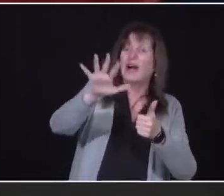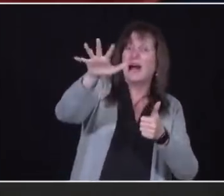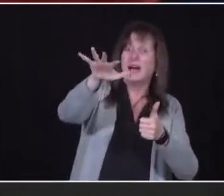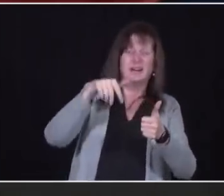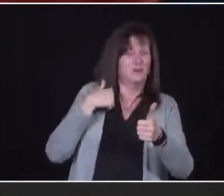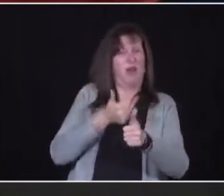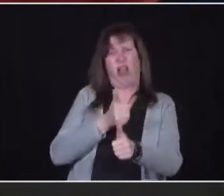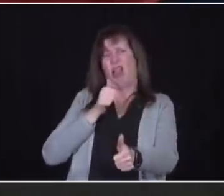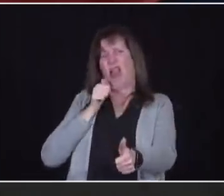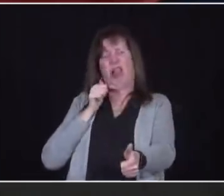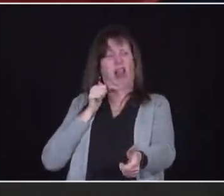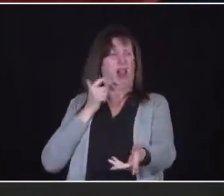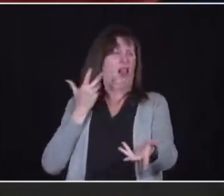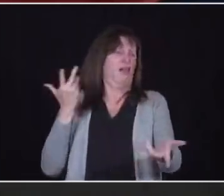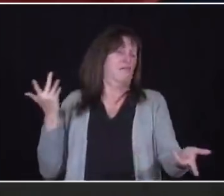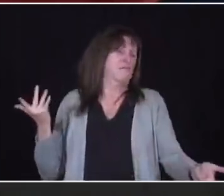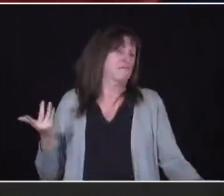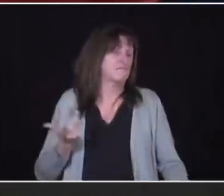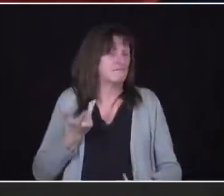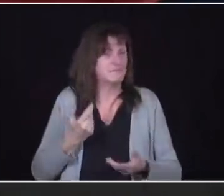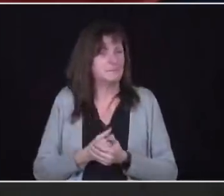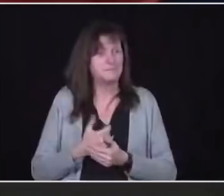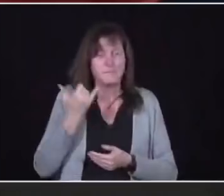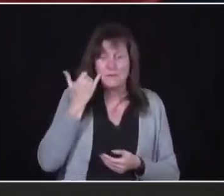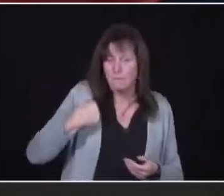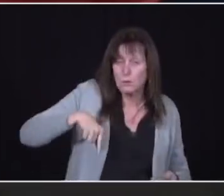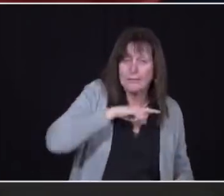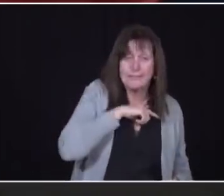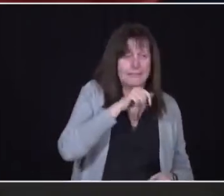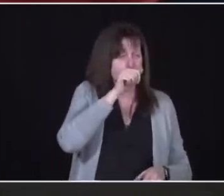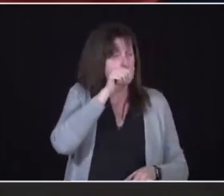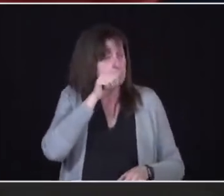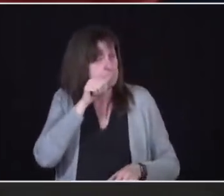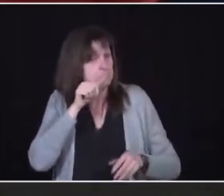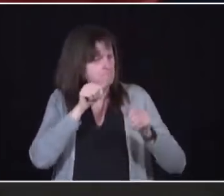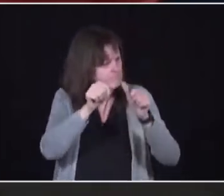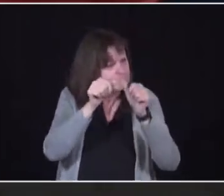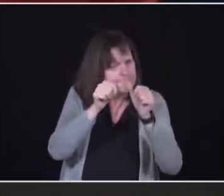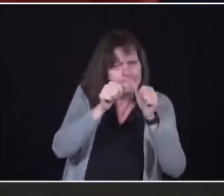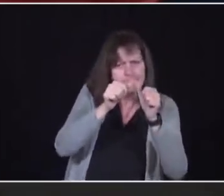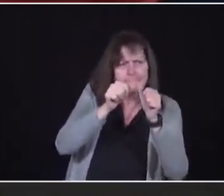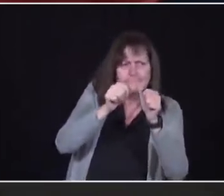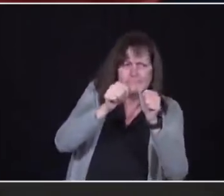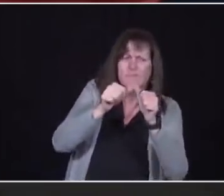but if we dig in, remain steadfast, we can turn this around.